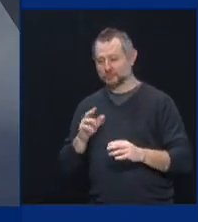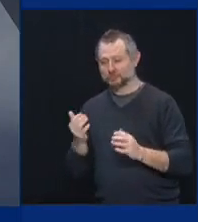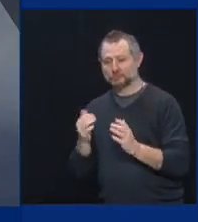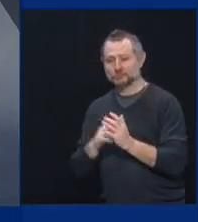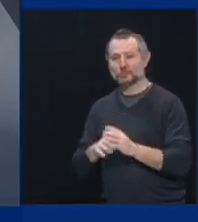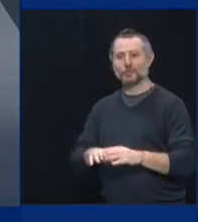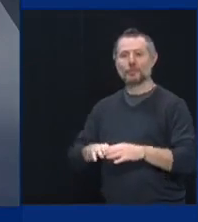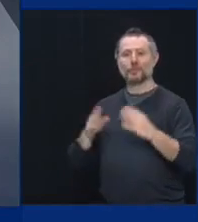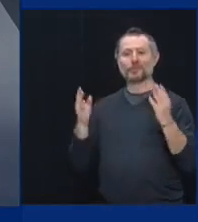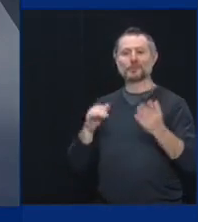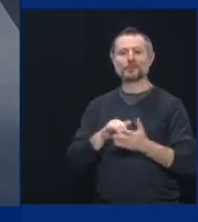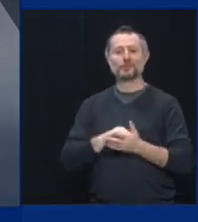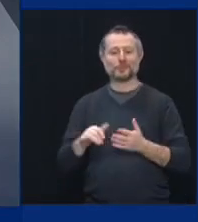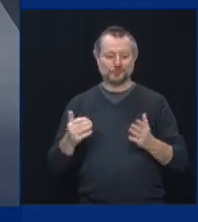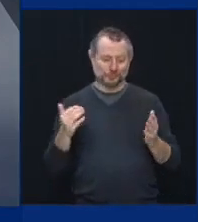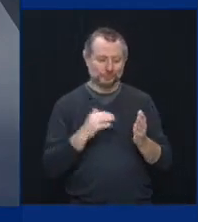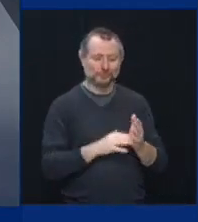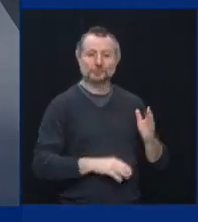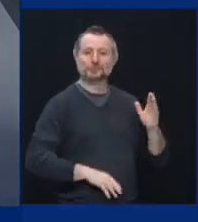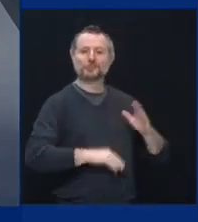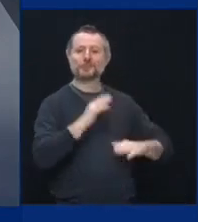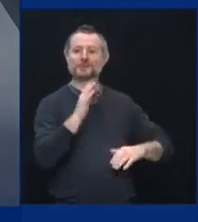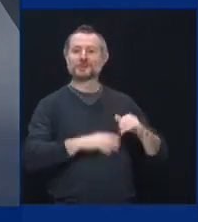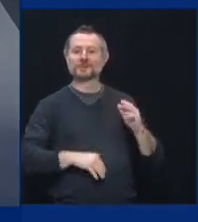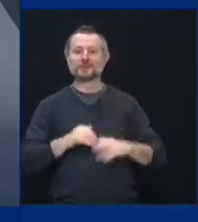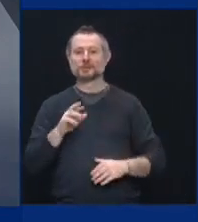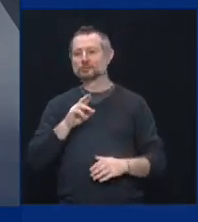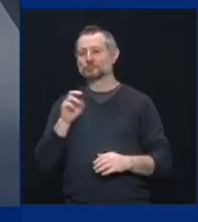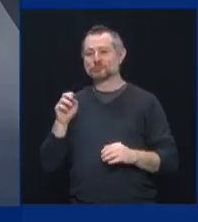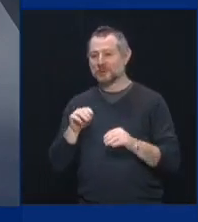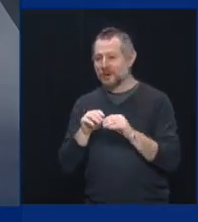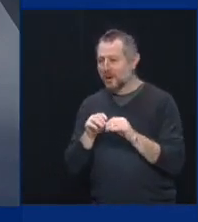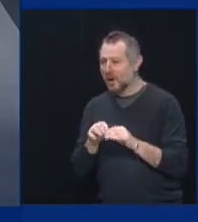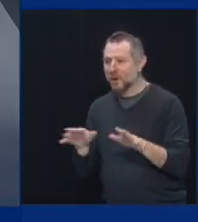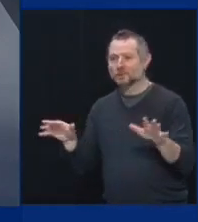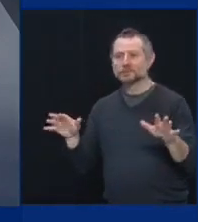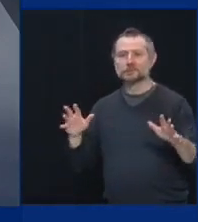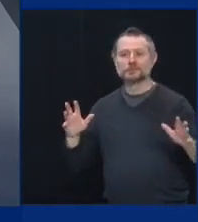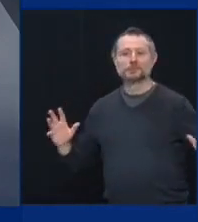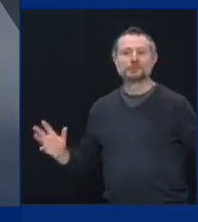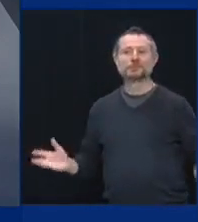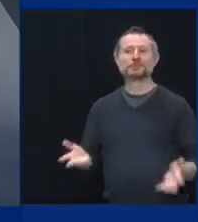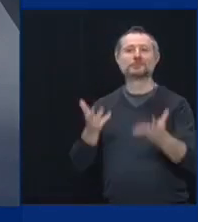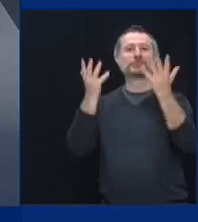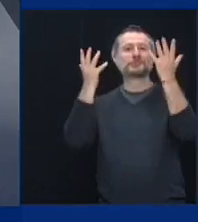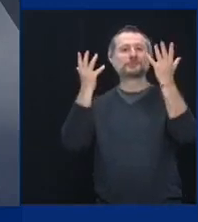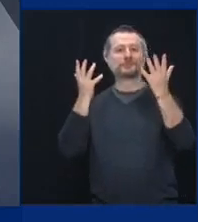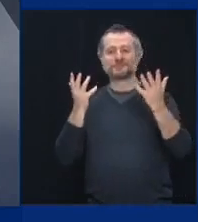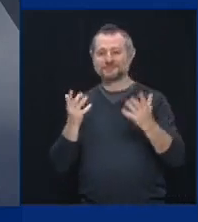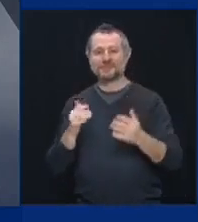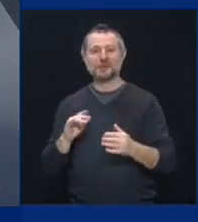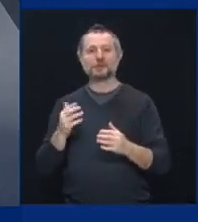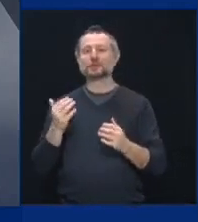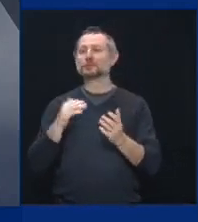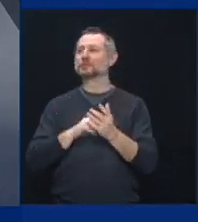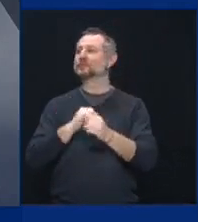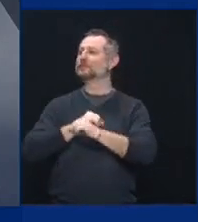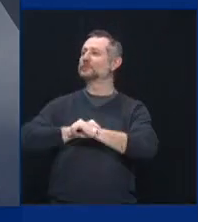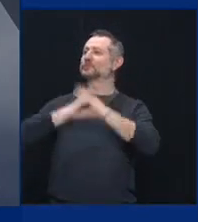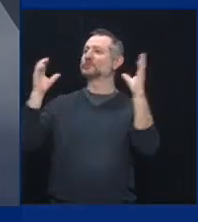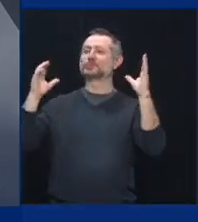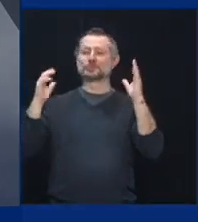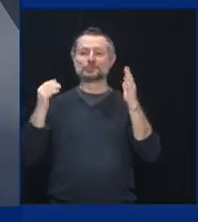York and relaunching New York and reimagining New York and reuniting New York and those social bounds